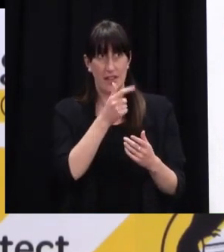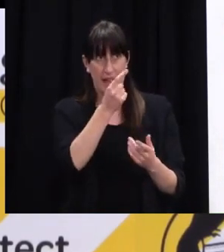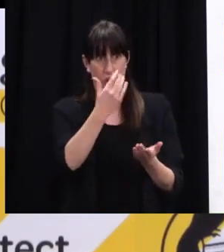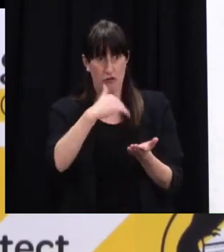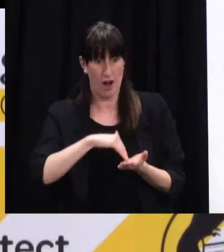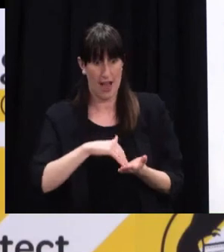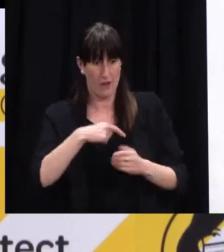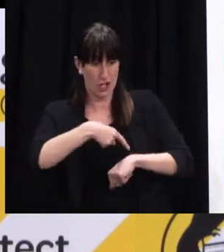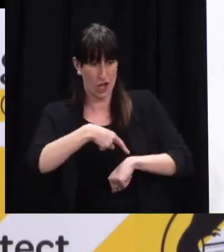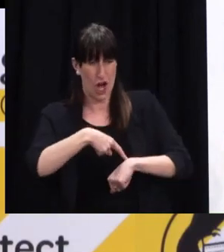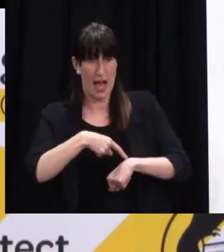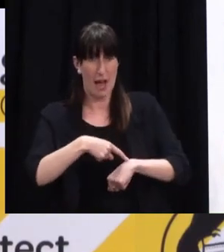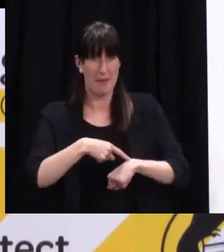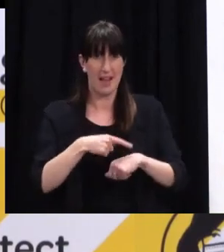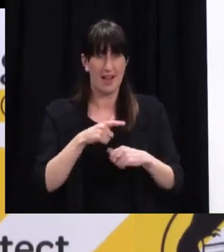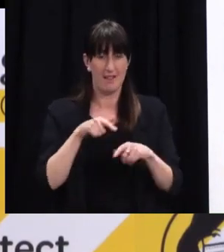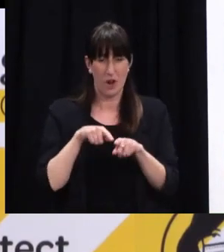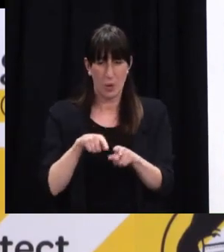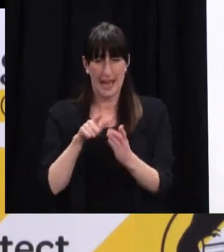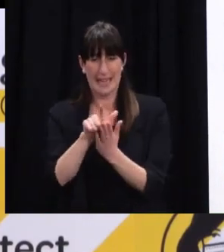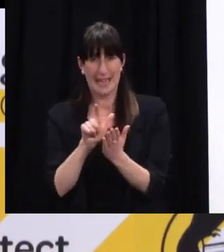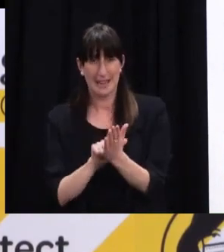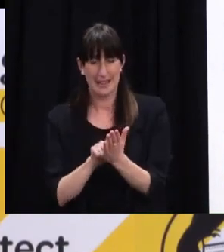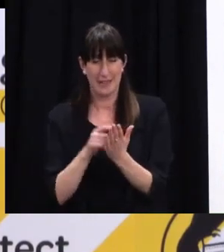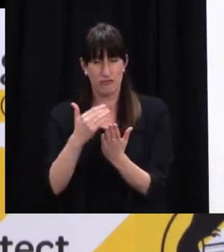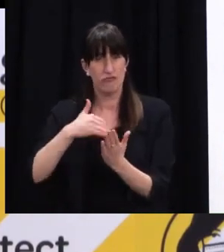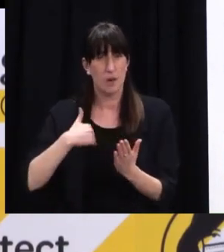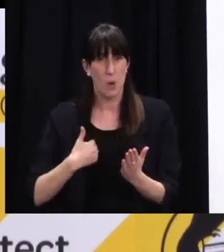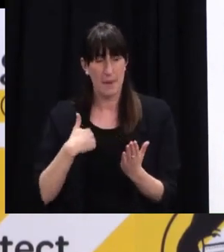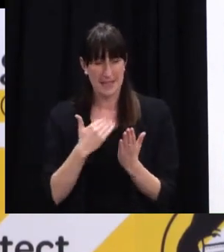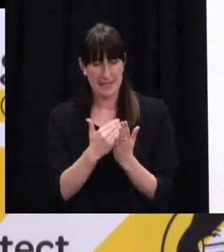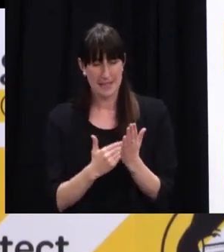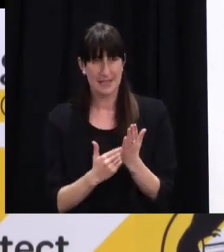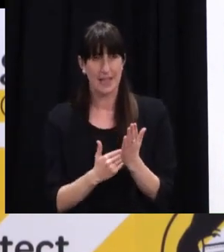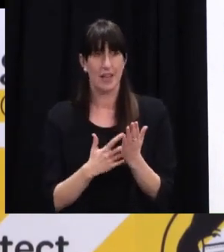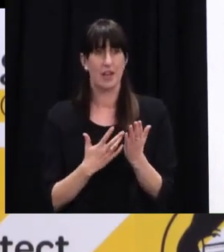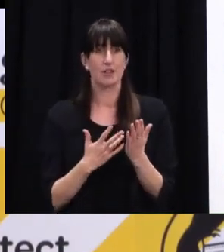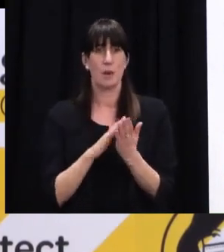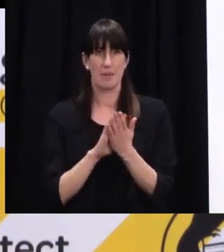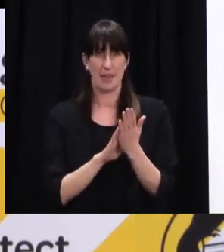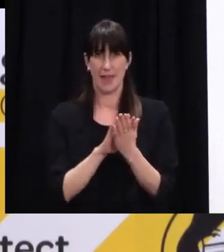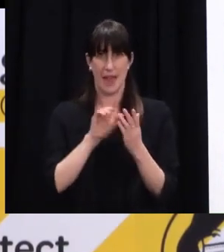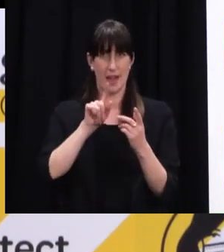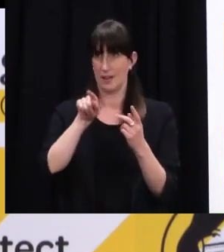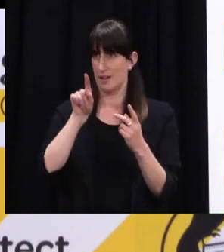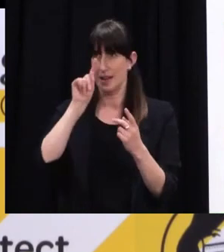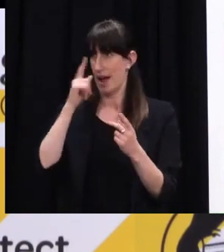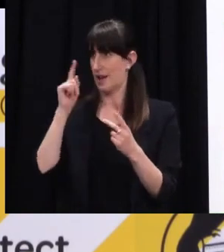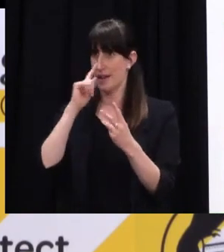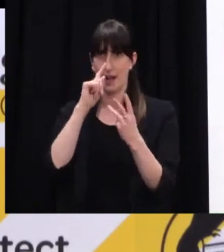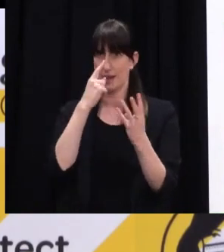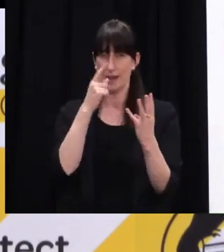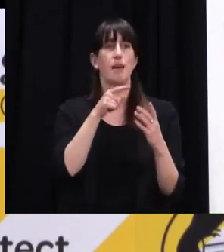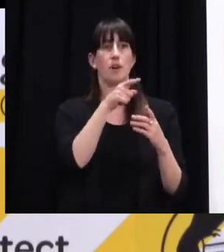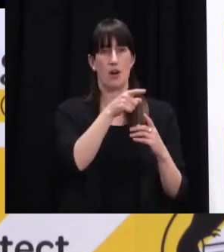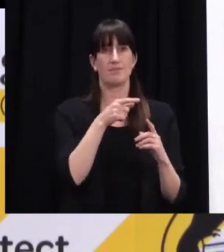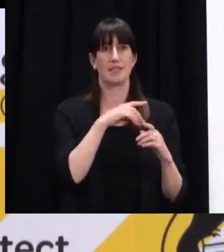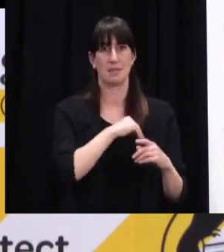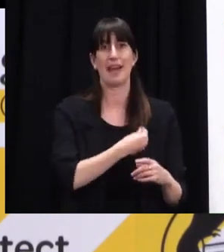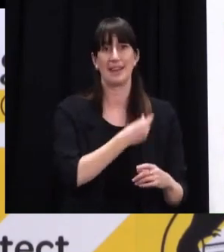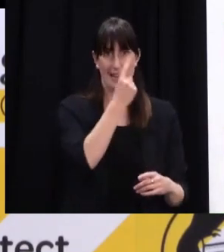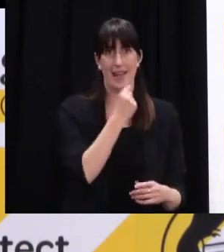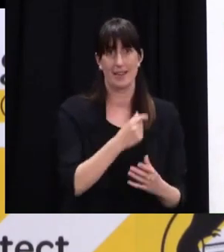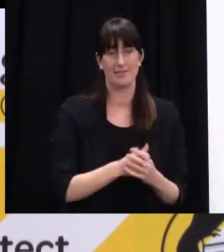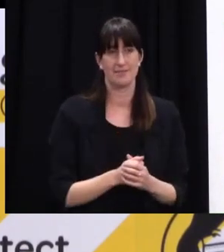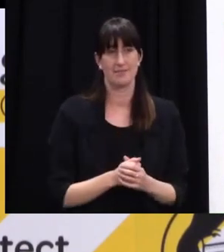all of the legal and regulatory requirements. So immediately that narrowed down some of those conversations quite quickly. As I've said, though, the